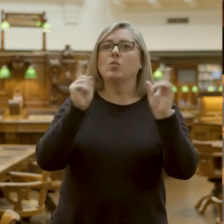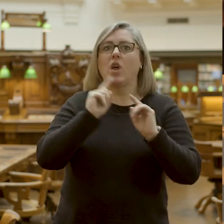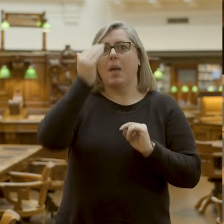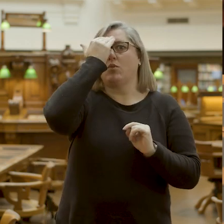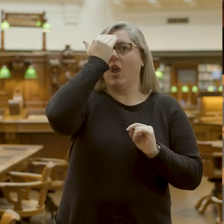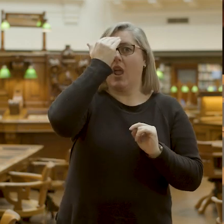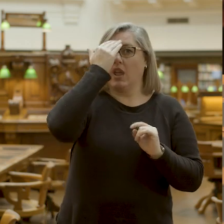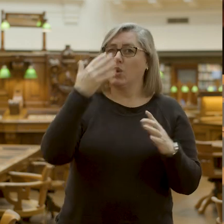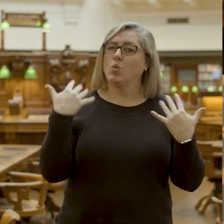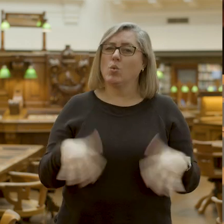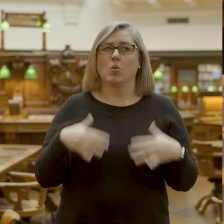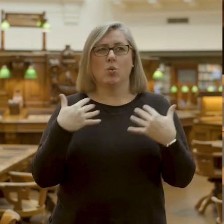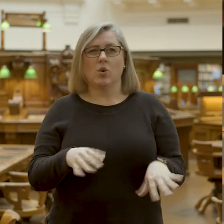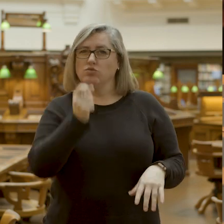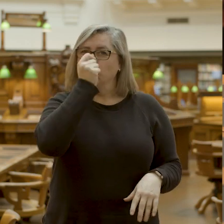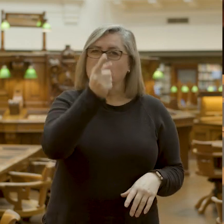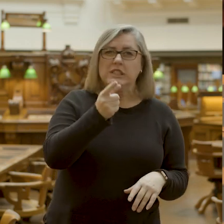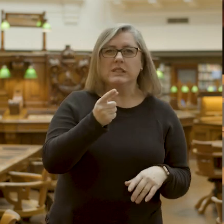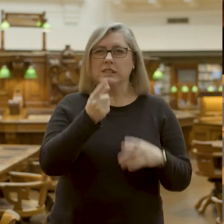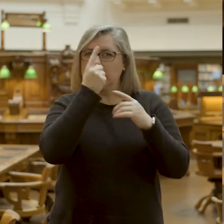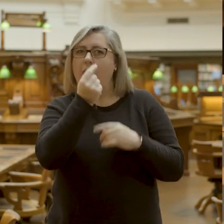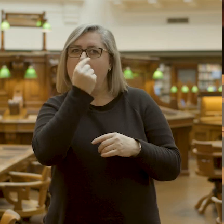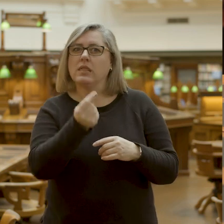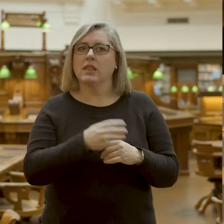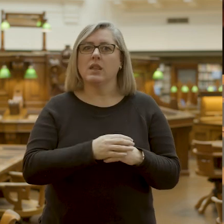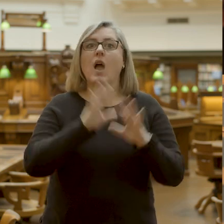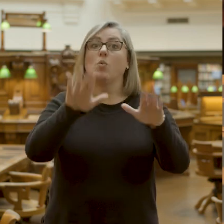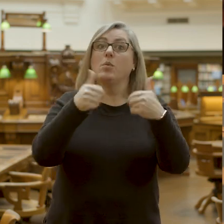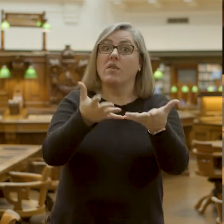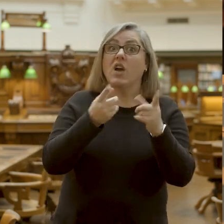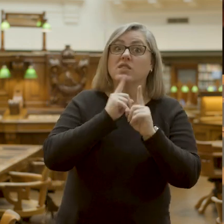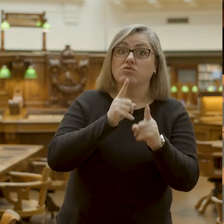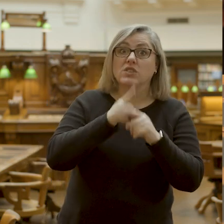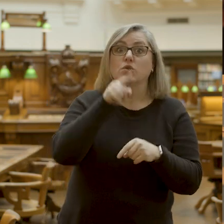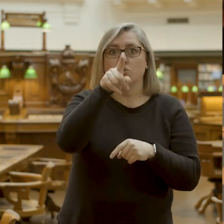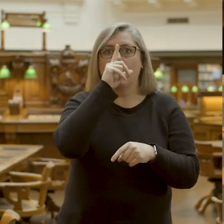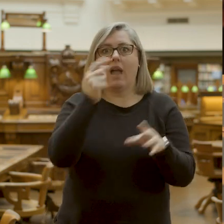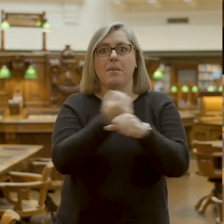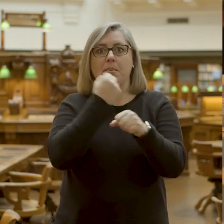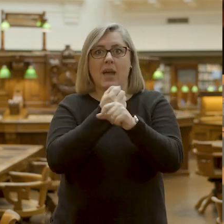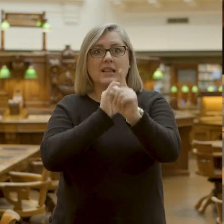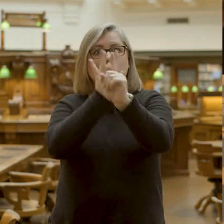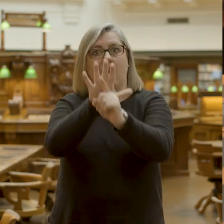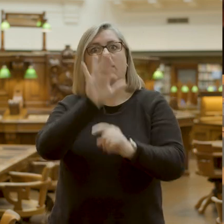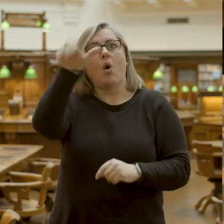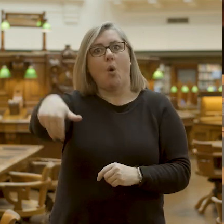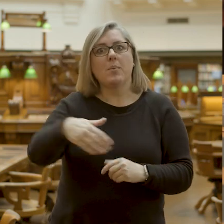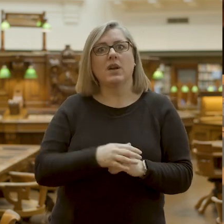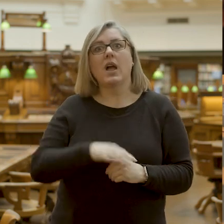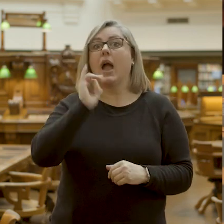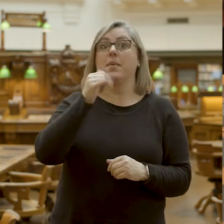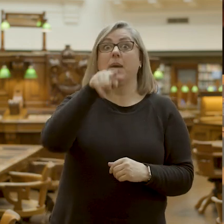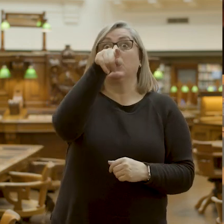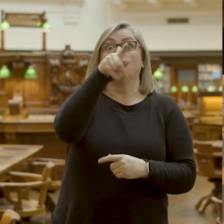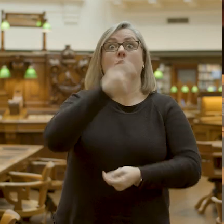much, much trickier than we thought. I'm going to provide you with the instructions, so you can actually make one of these yourself at home, and maybe turn